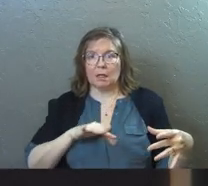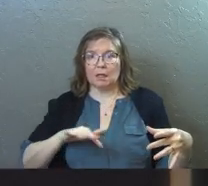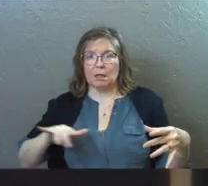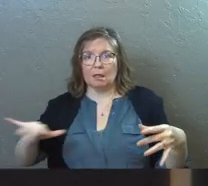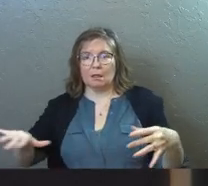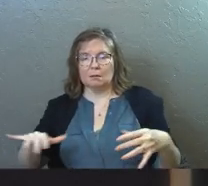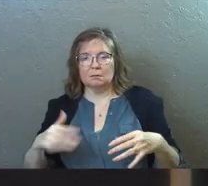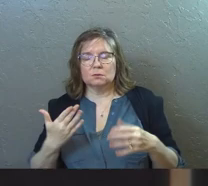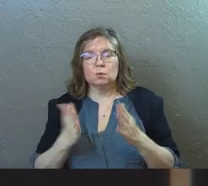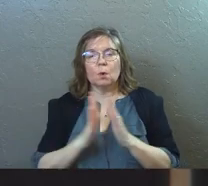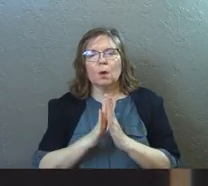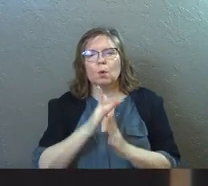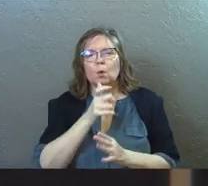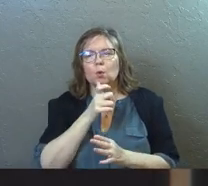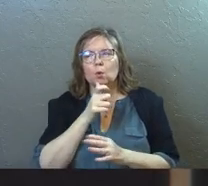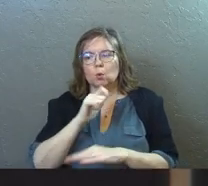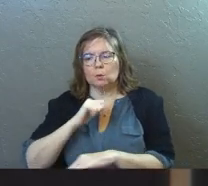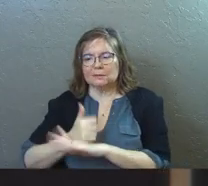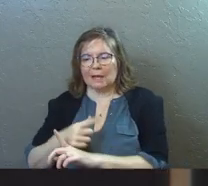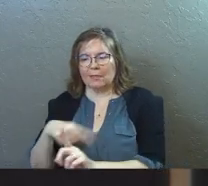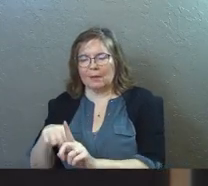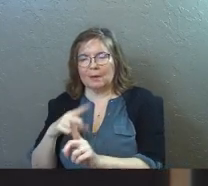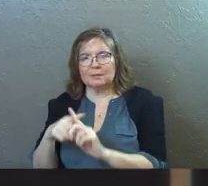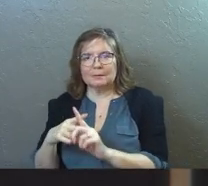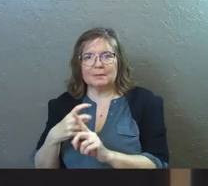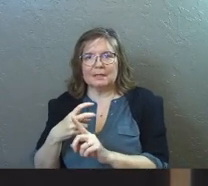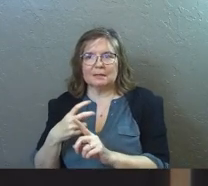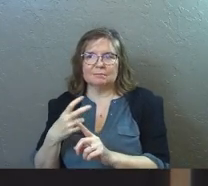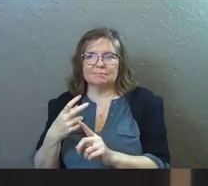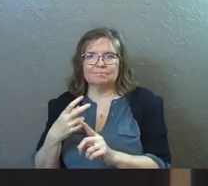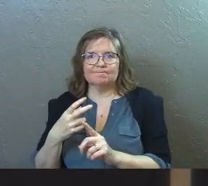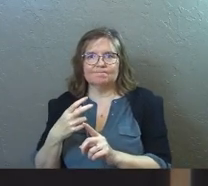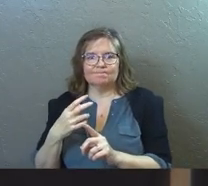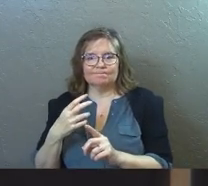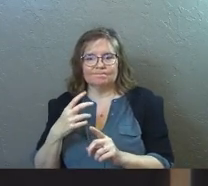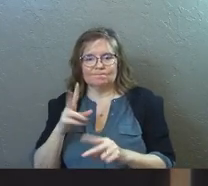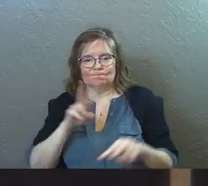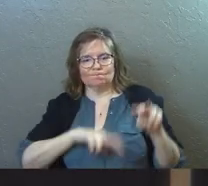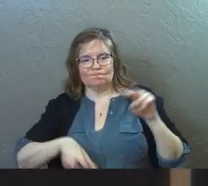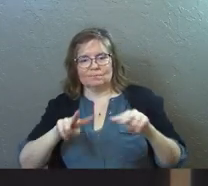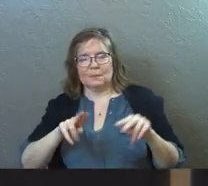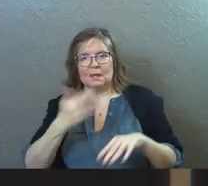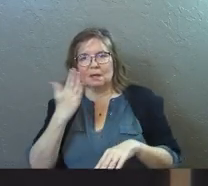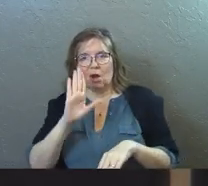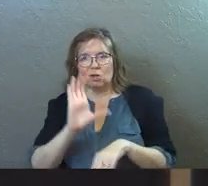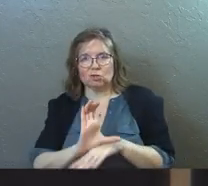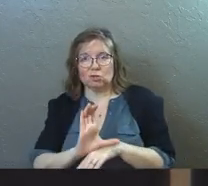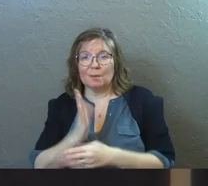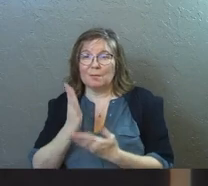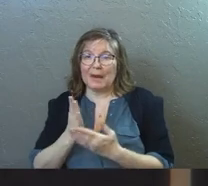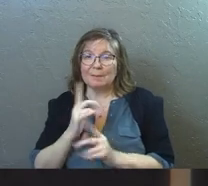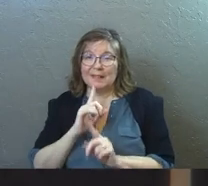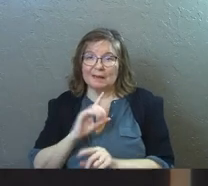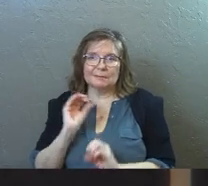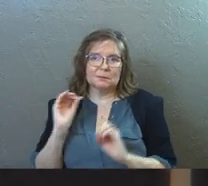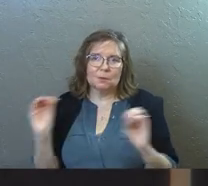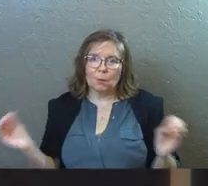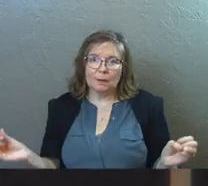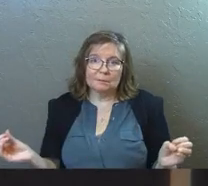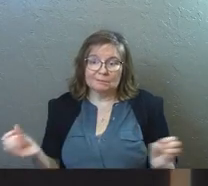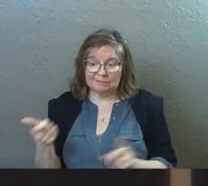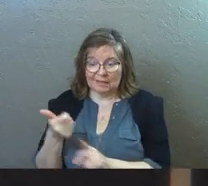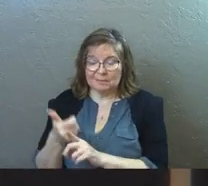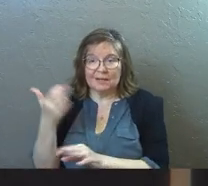I would ask you who in the world ordained them to be referees of God's church? Probably the answer is no one.